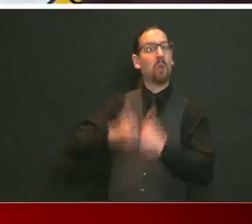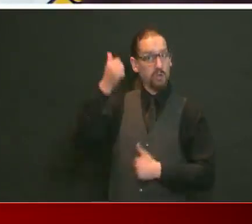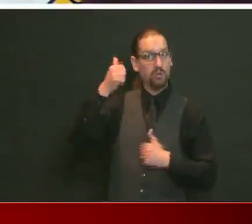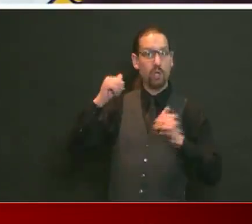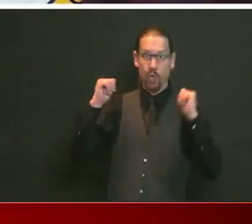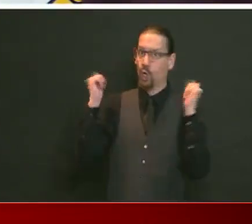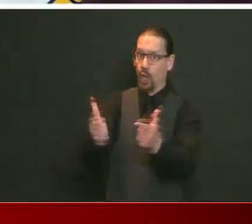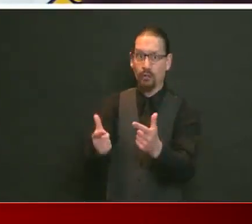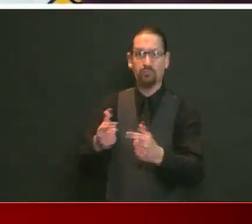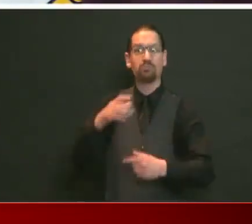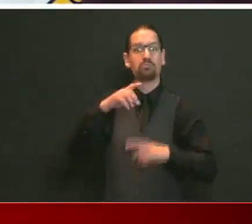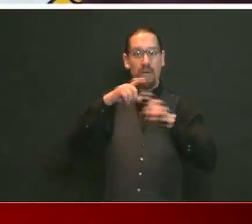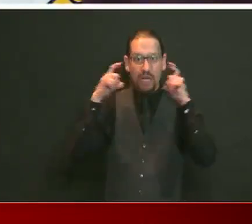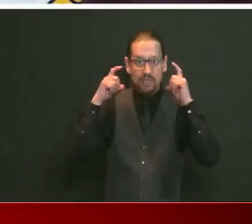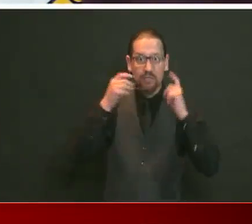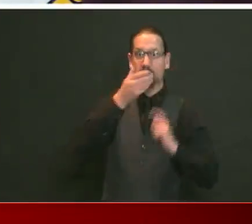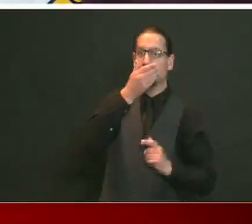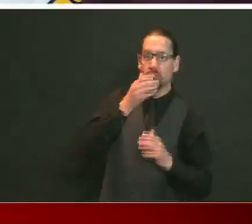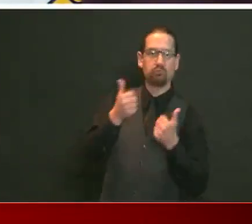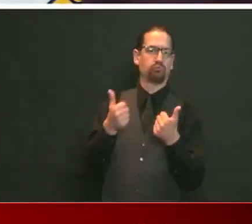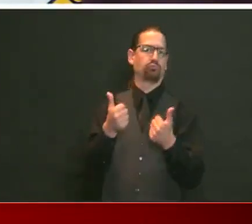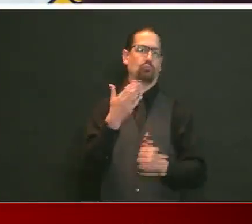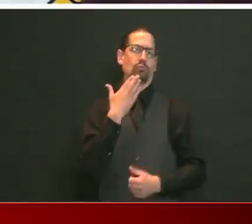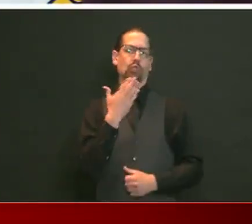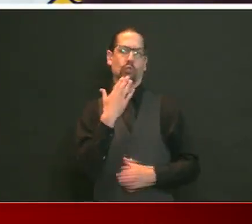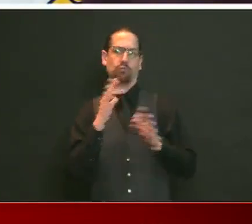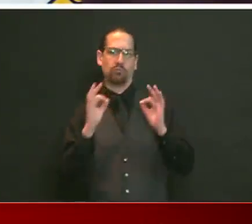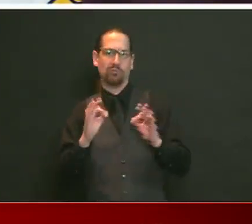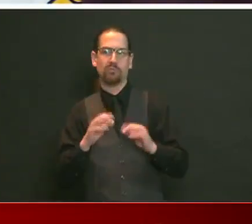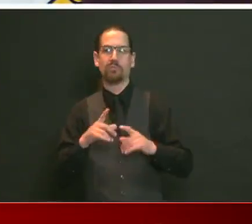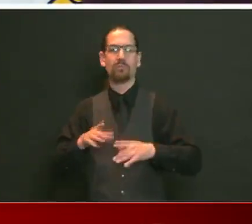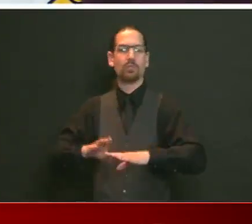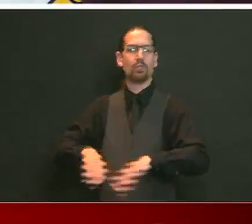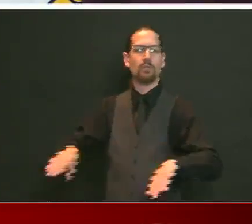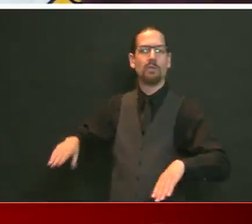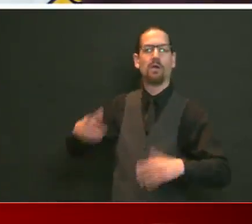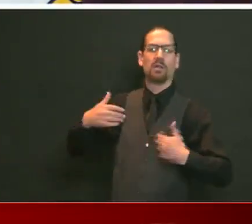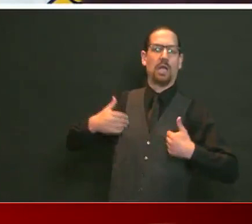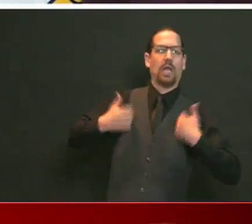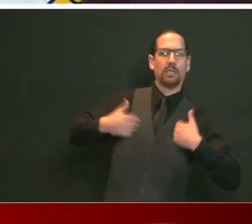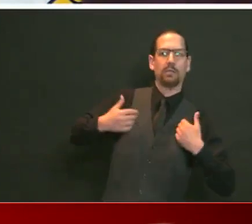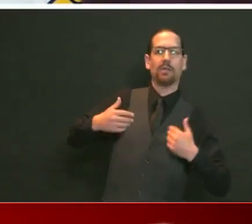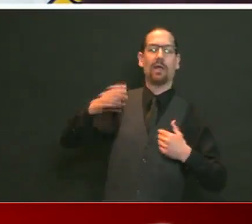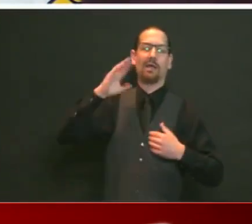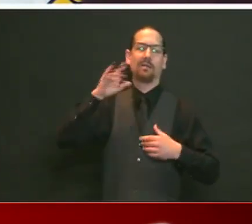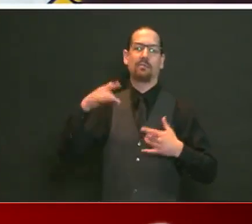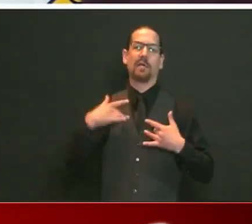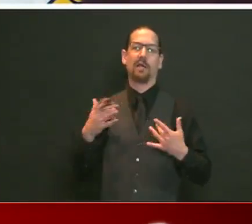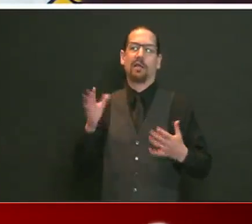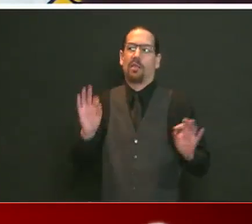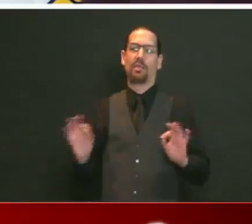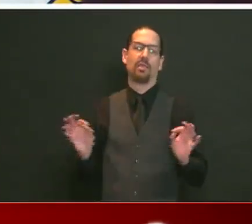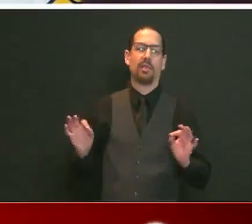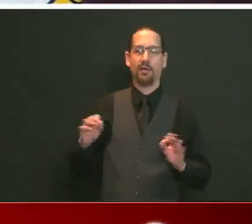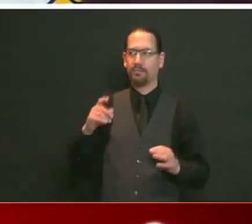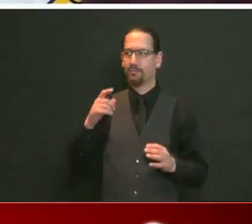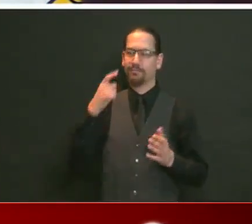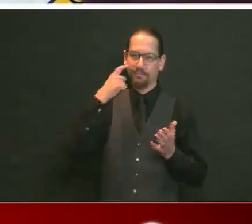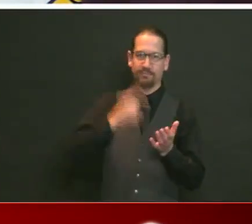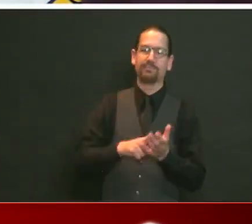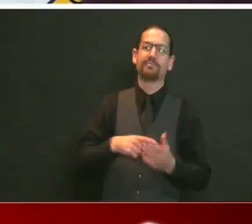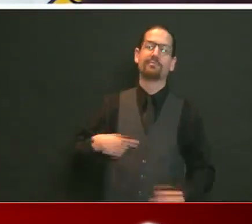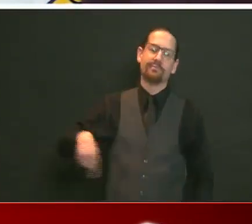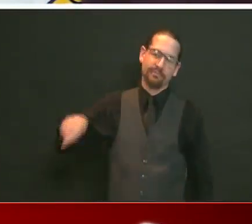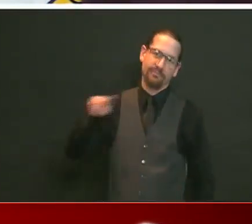older, they call them kids. You know, the young people, they need to do better. This isn't a joke. And we're going to, the whole